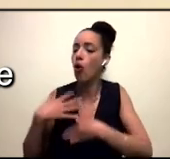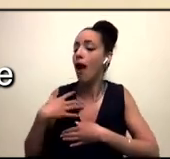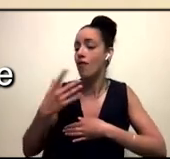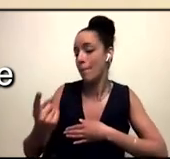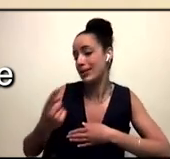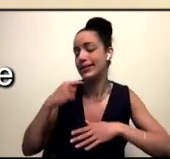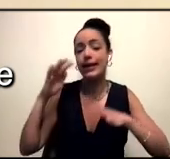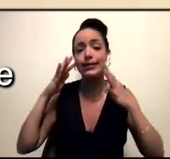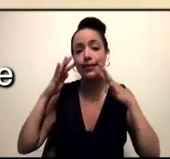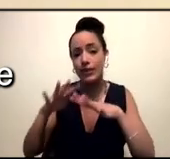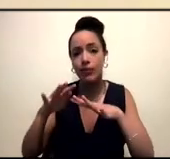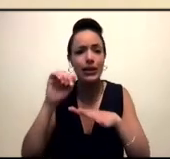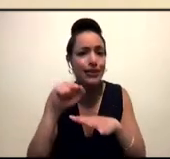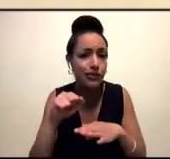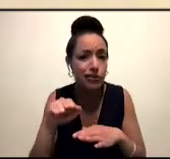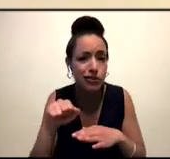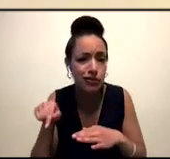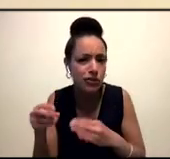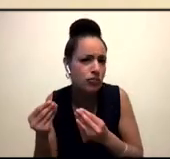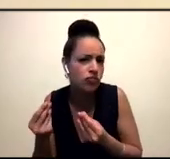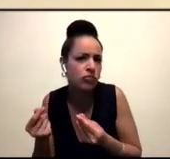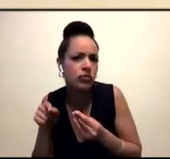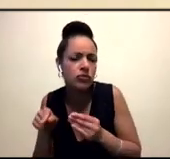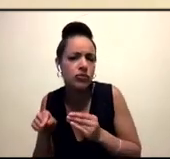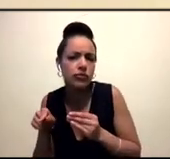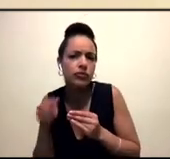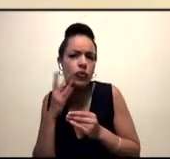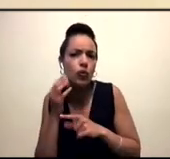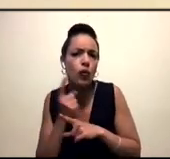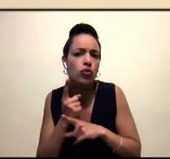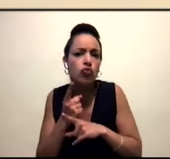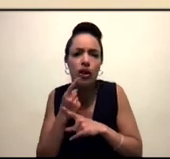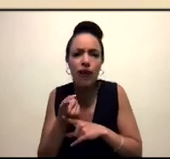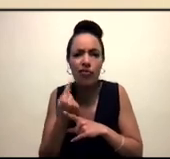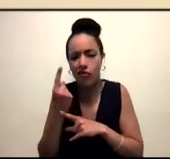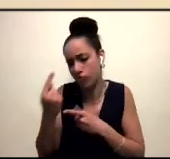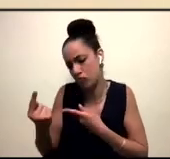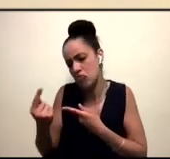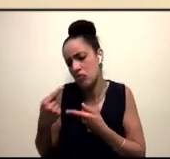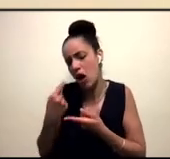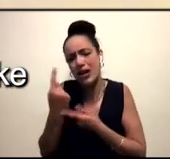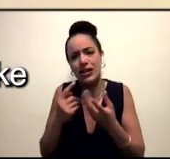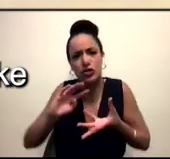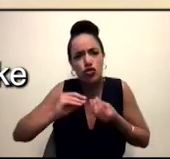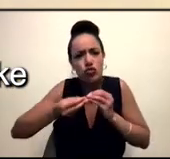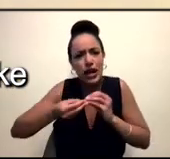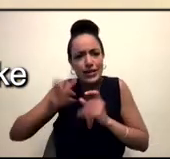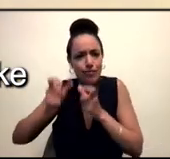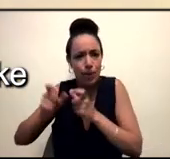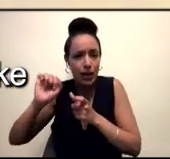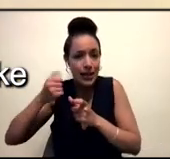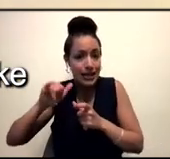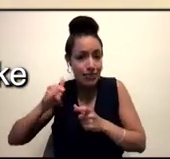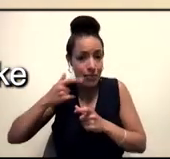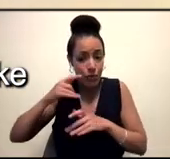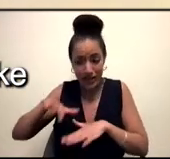even though that's something that like, when we're talking about, you know, um, like us as creatives and, and, you know, writers and artists and things like that may be where we're like